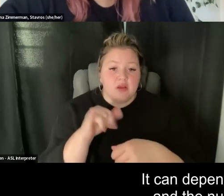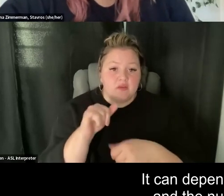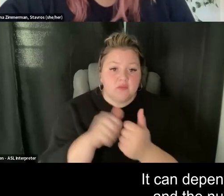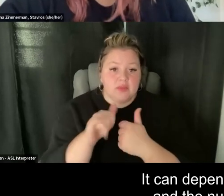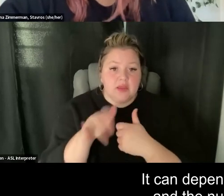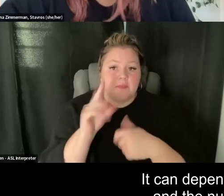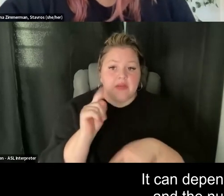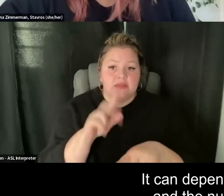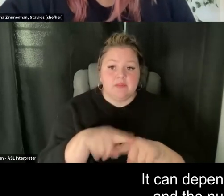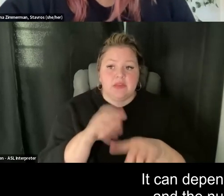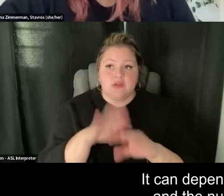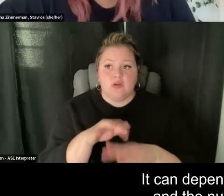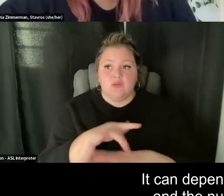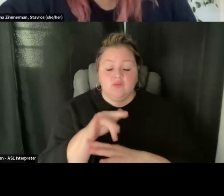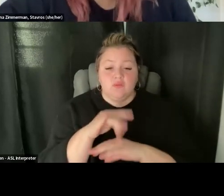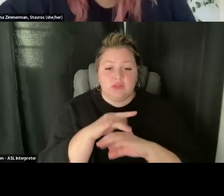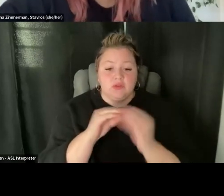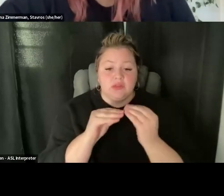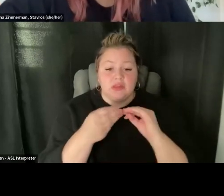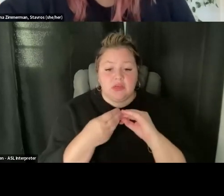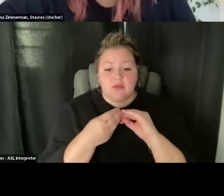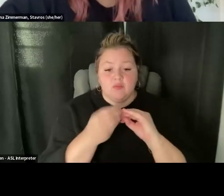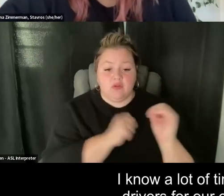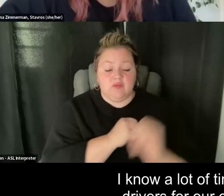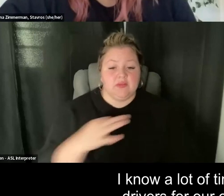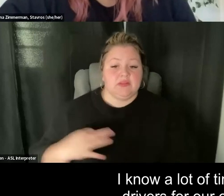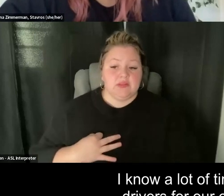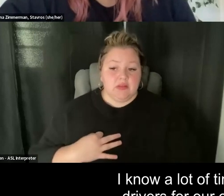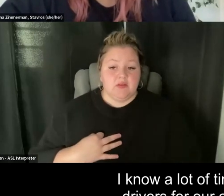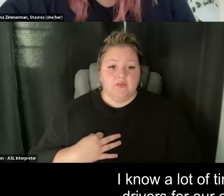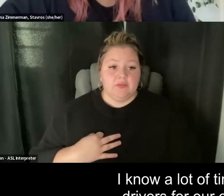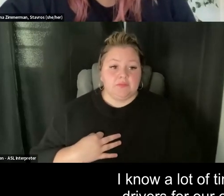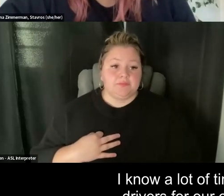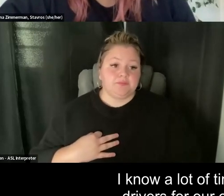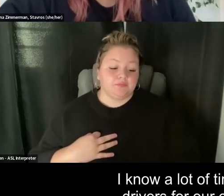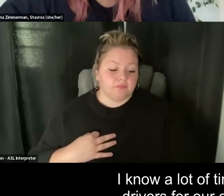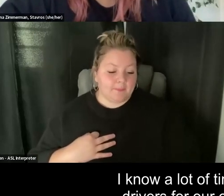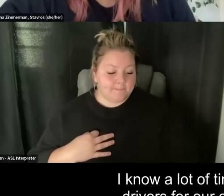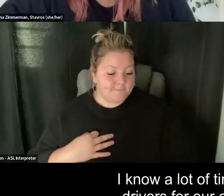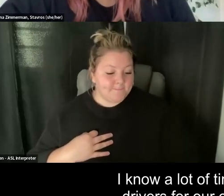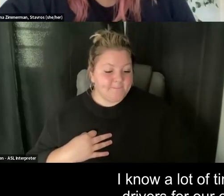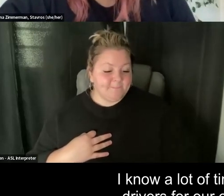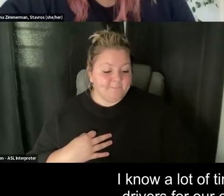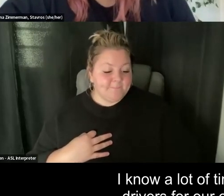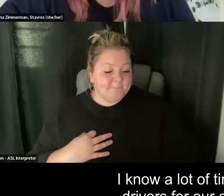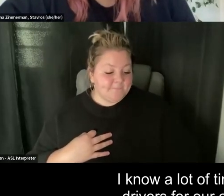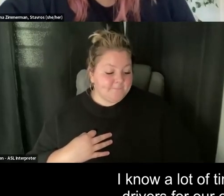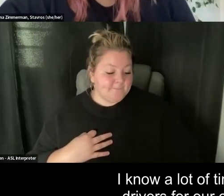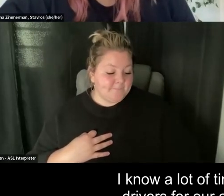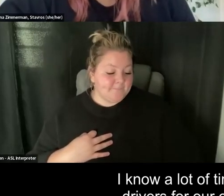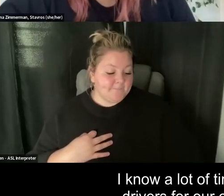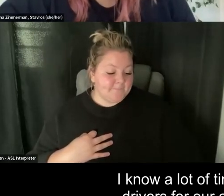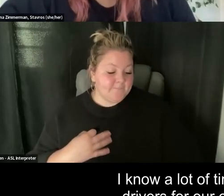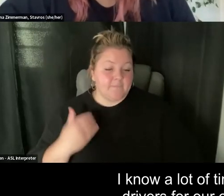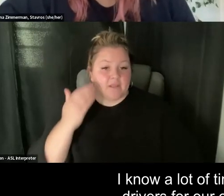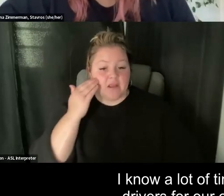and the number of staff. Like I know a lot of times we're short on drivers